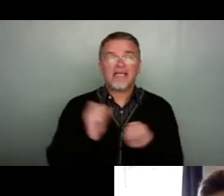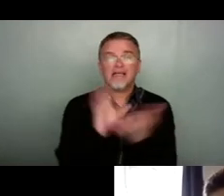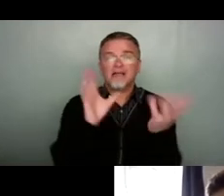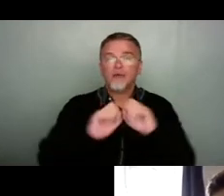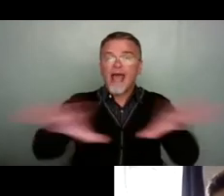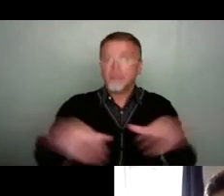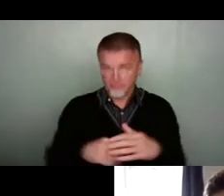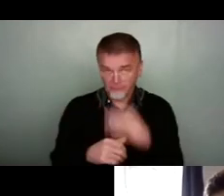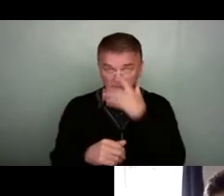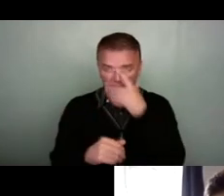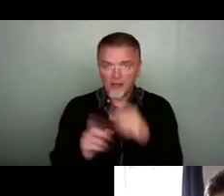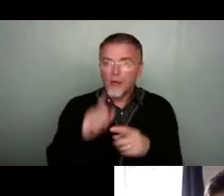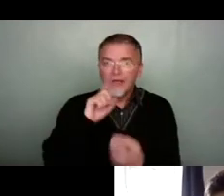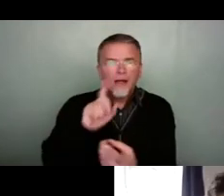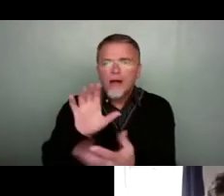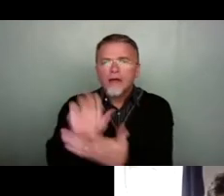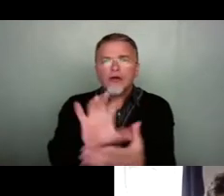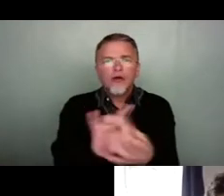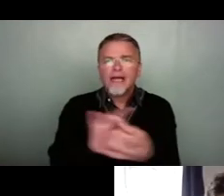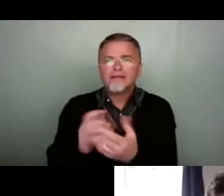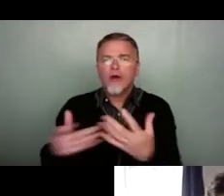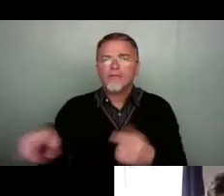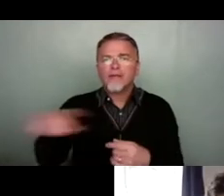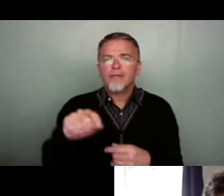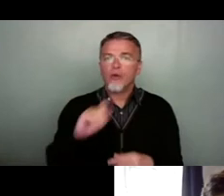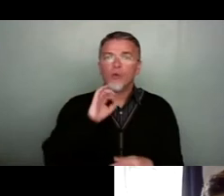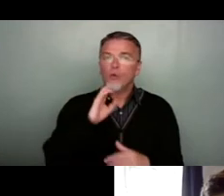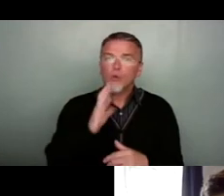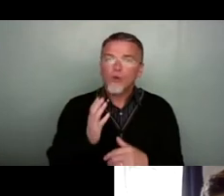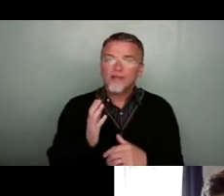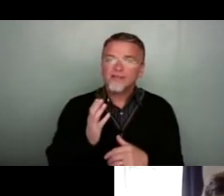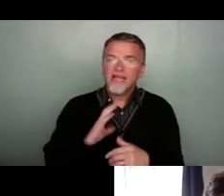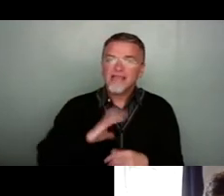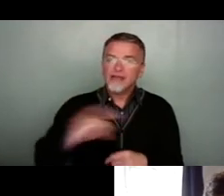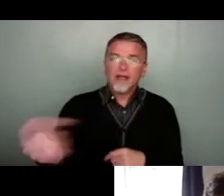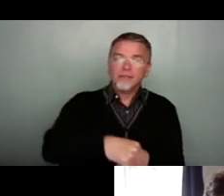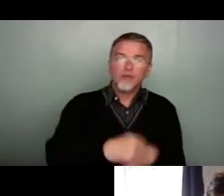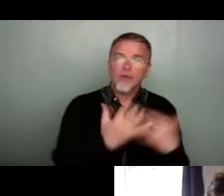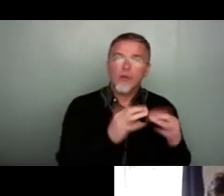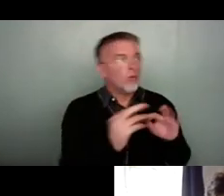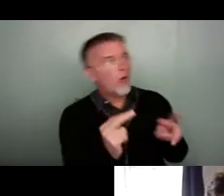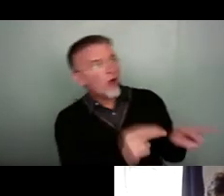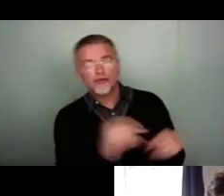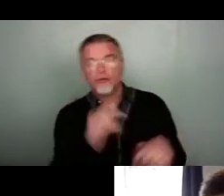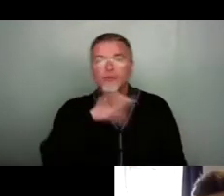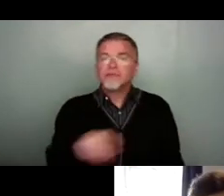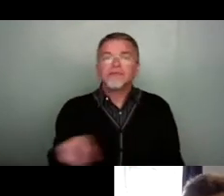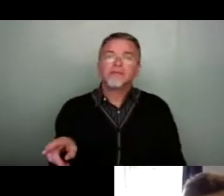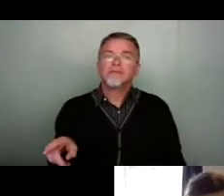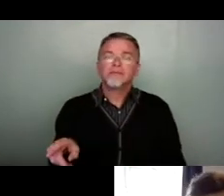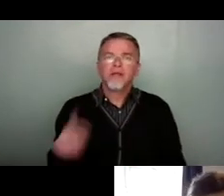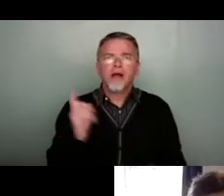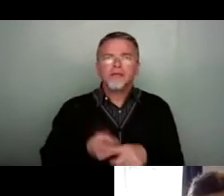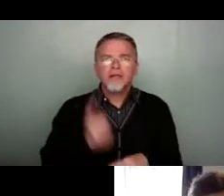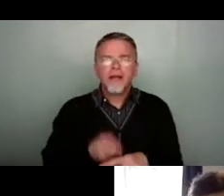that is a lot of people who wouldn't necessarily actually have been in our auditorium watching those shows. Suddenly we're